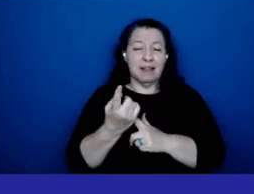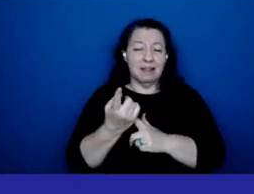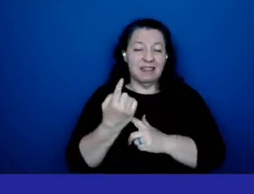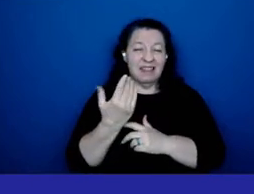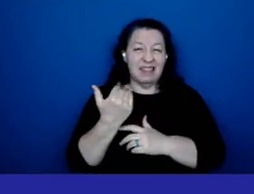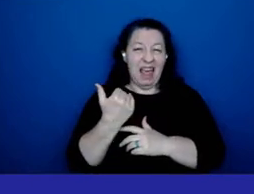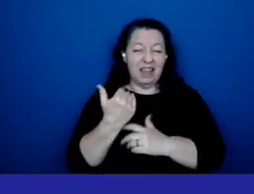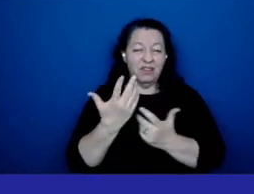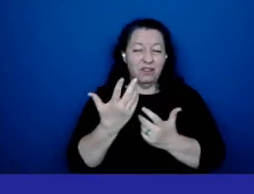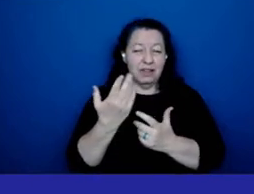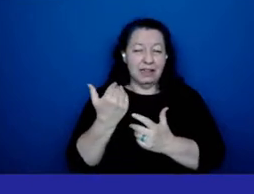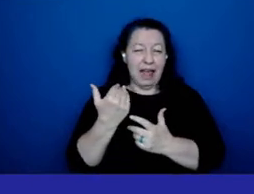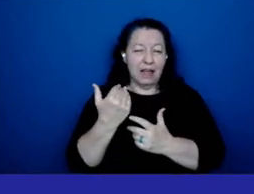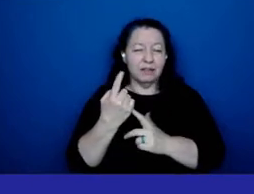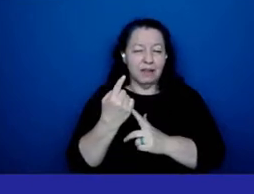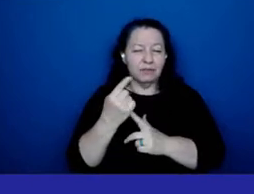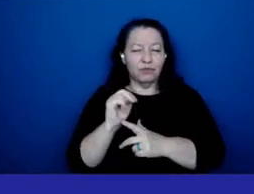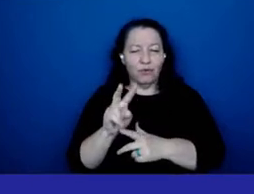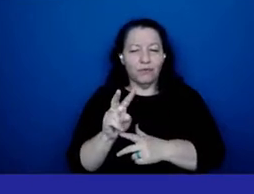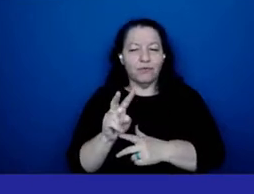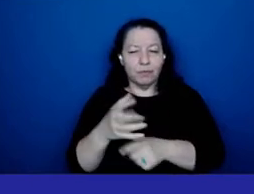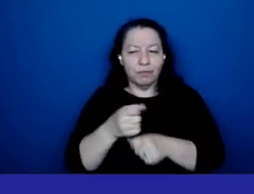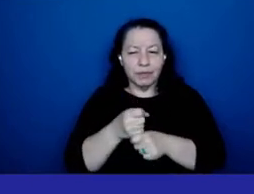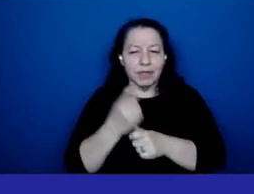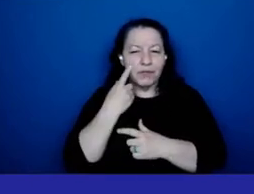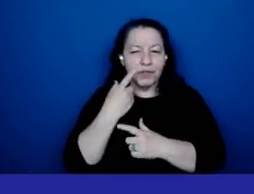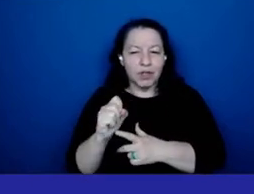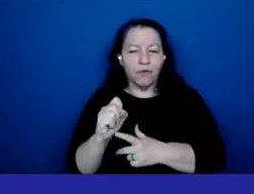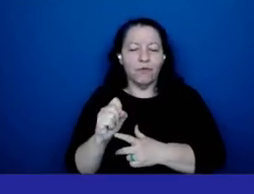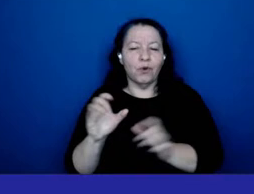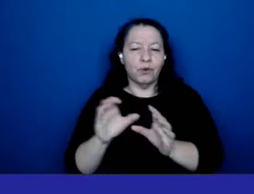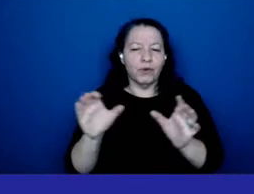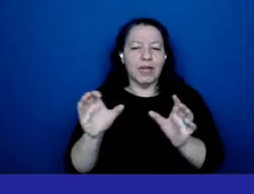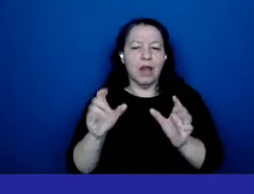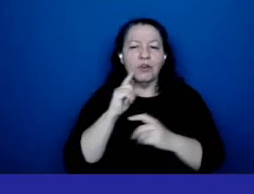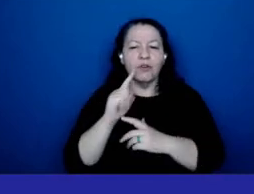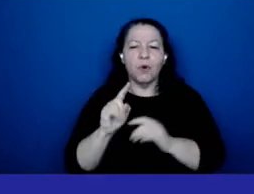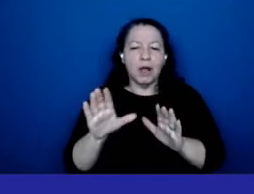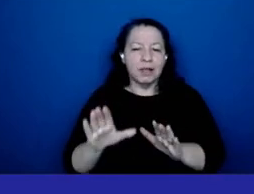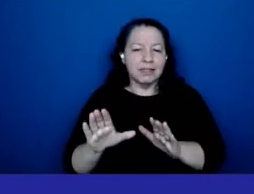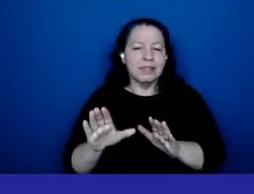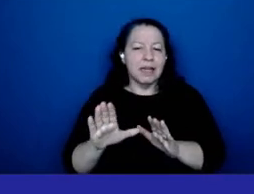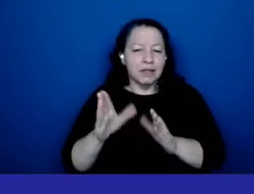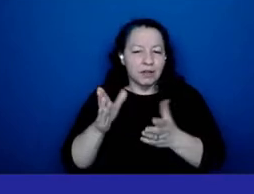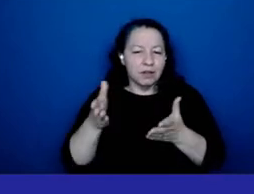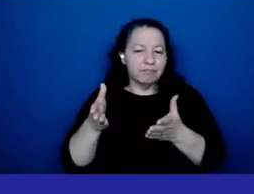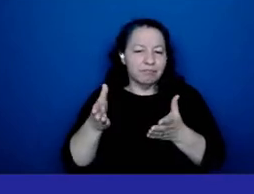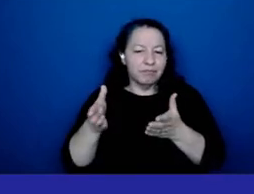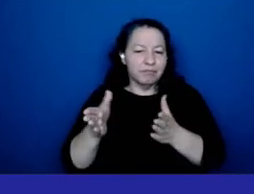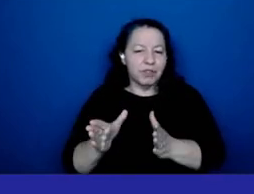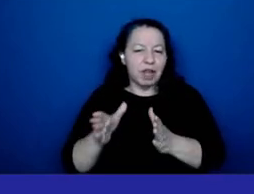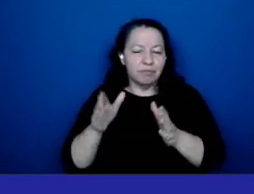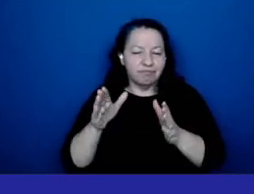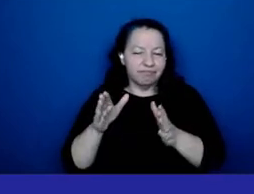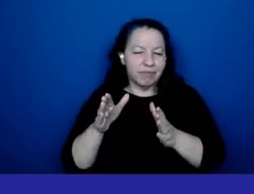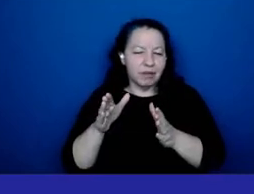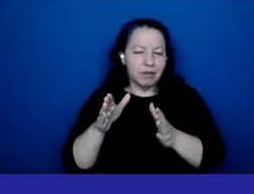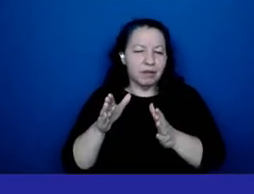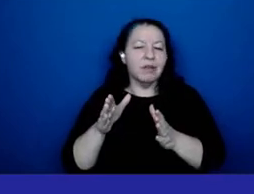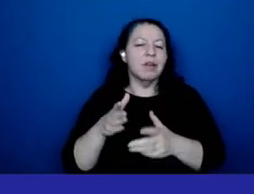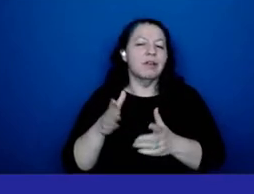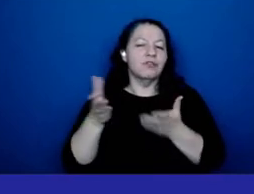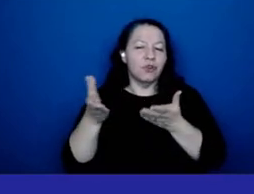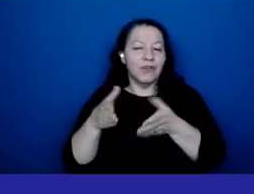certification excellence in person-centered care from plane tree and in december the hospital launched its robotic